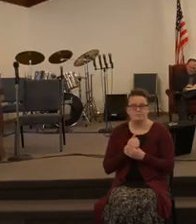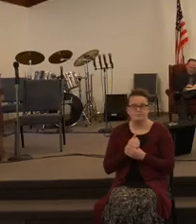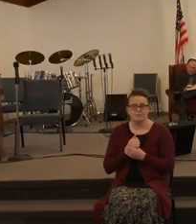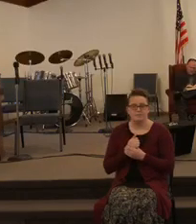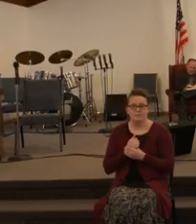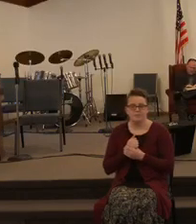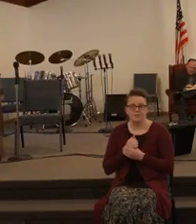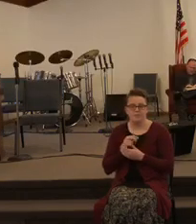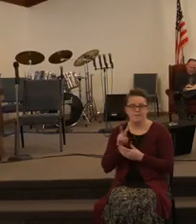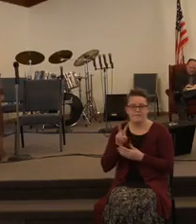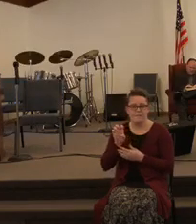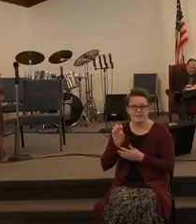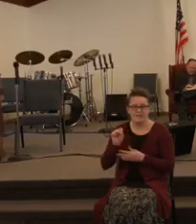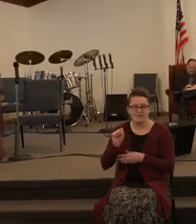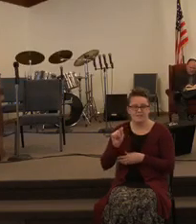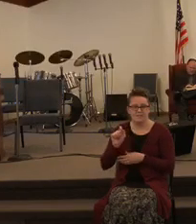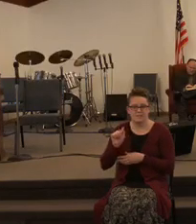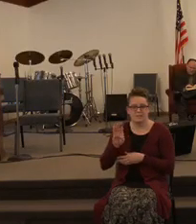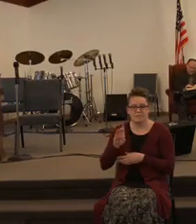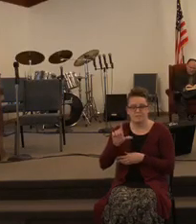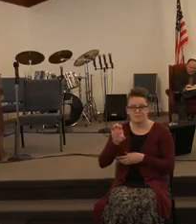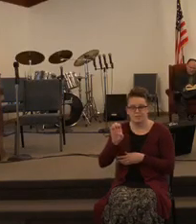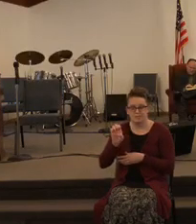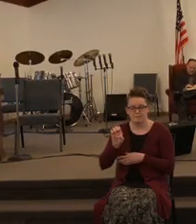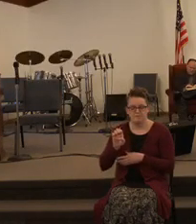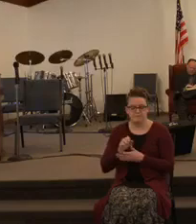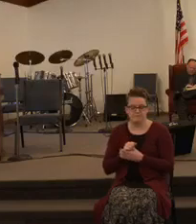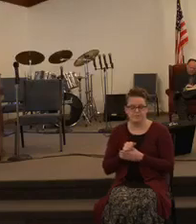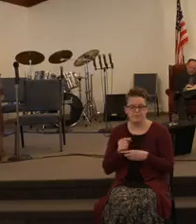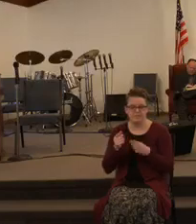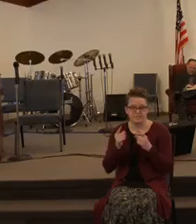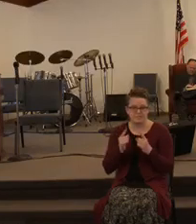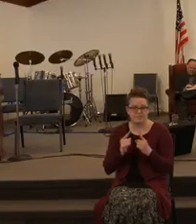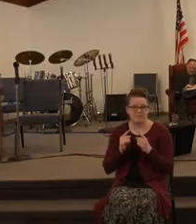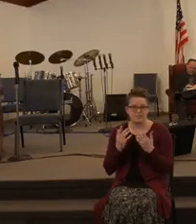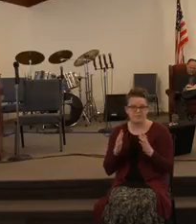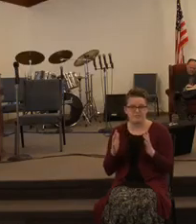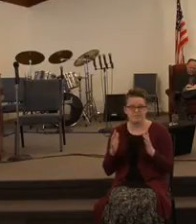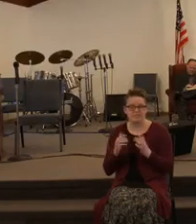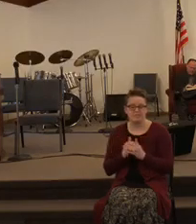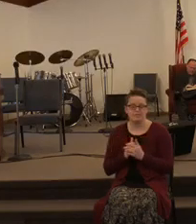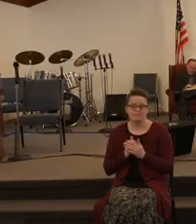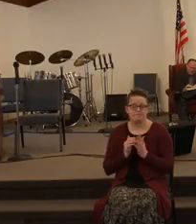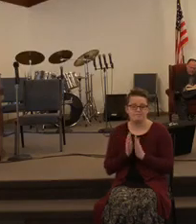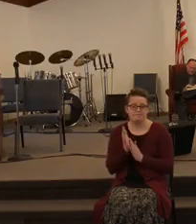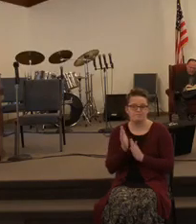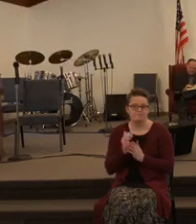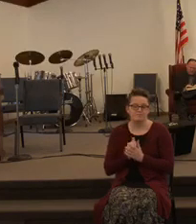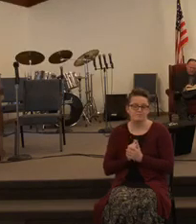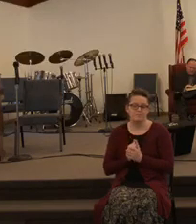coming to a conclusion very quickly.